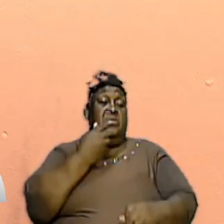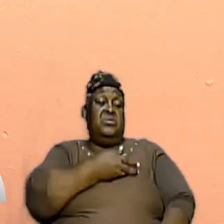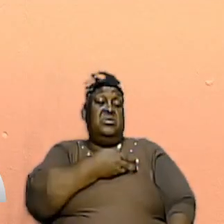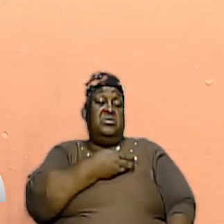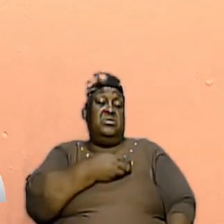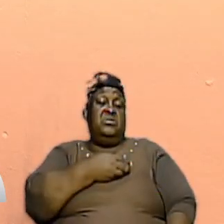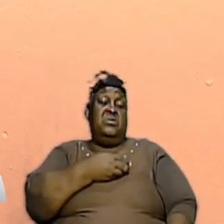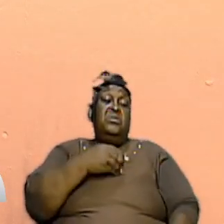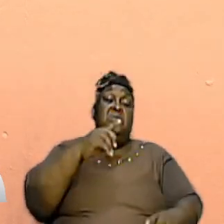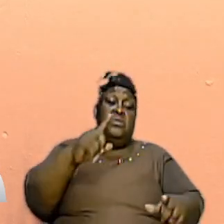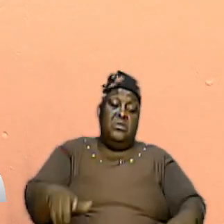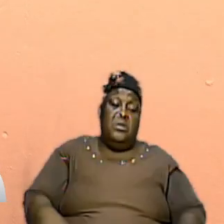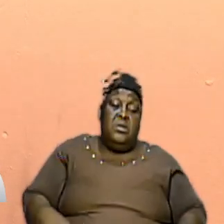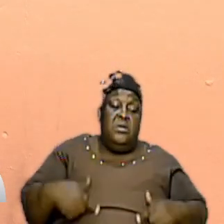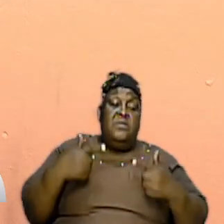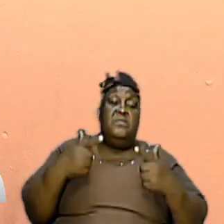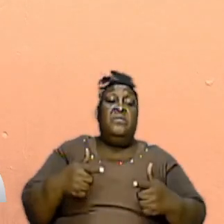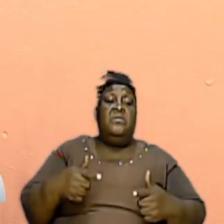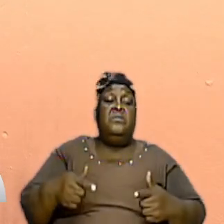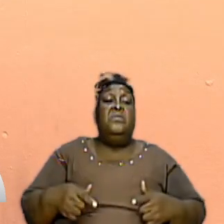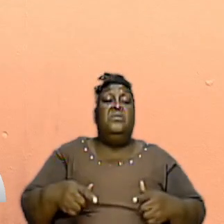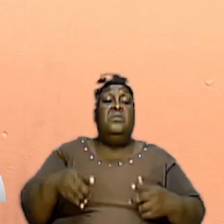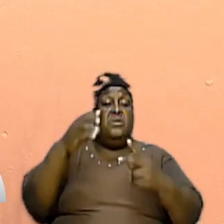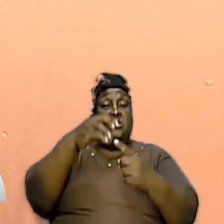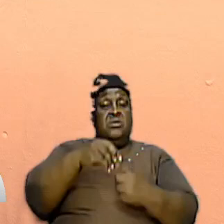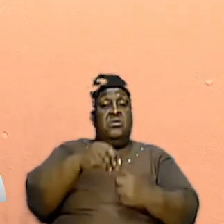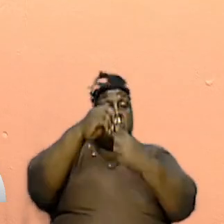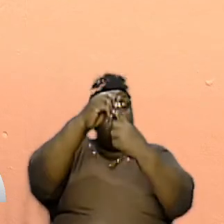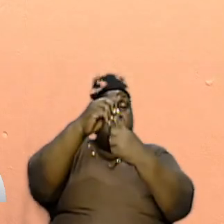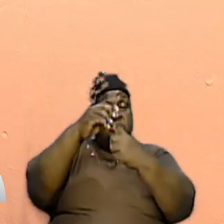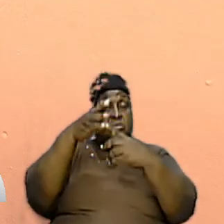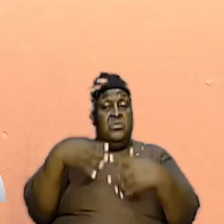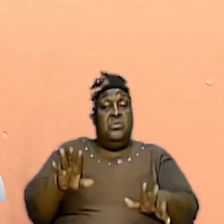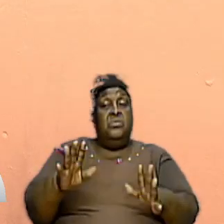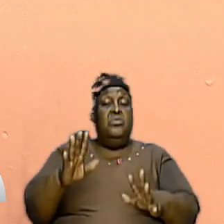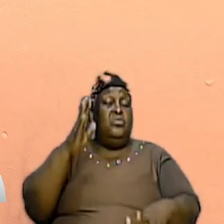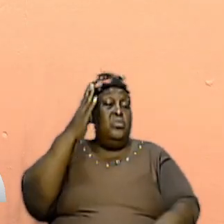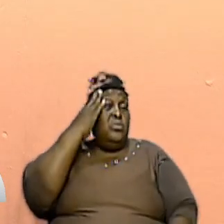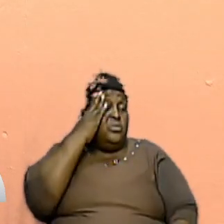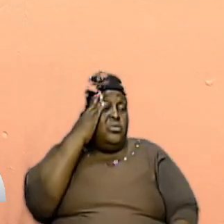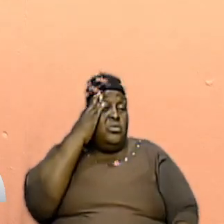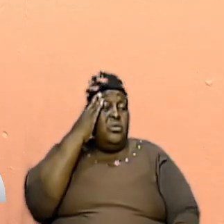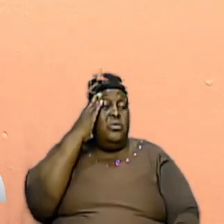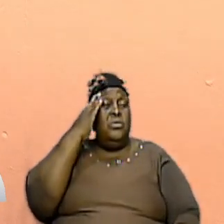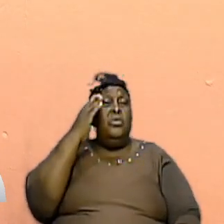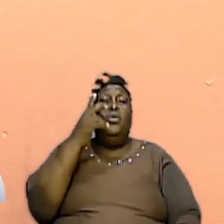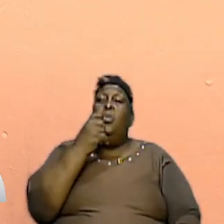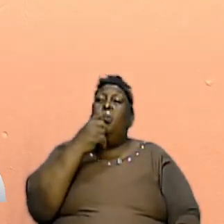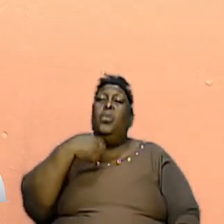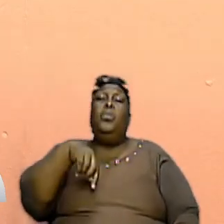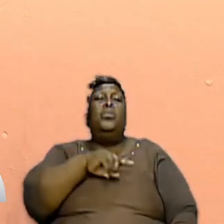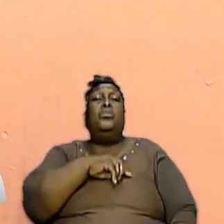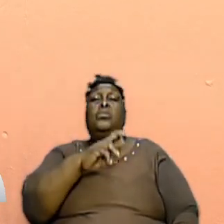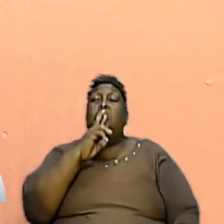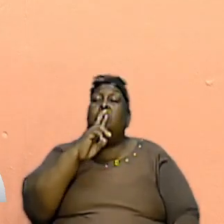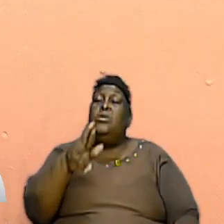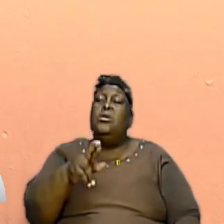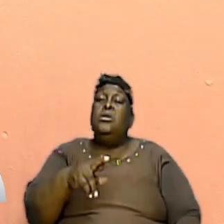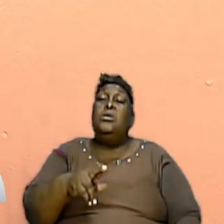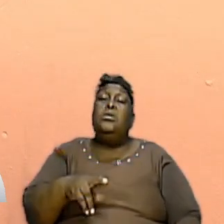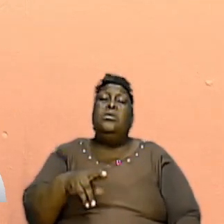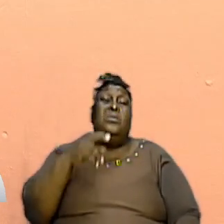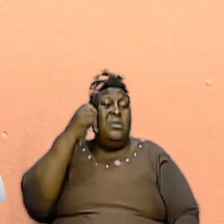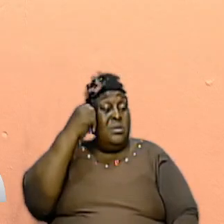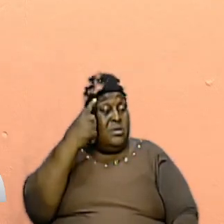to live in a particular way to know who we are to